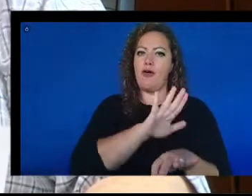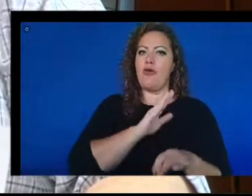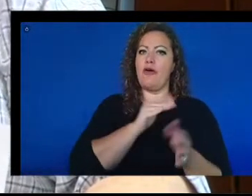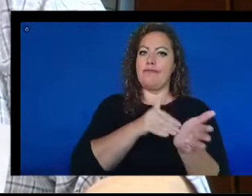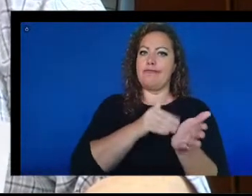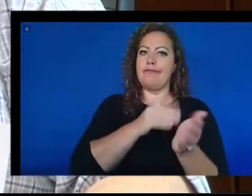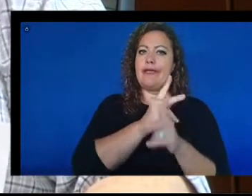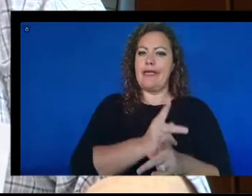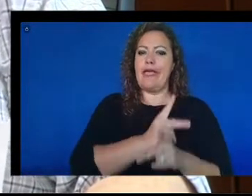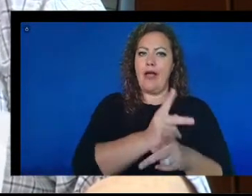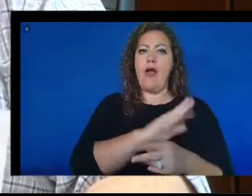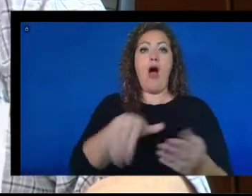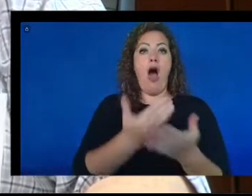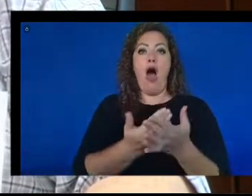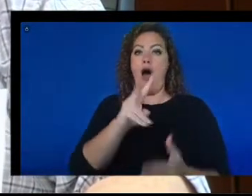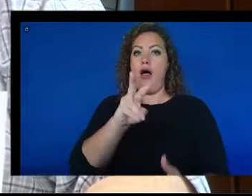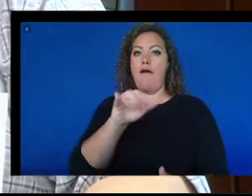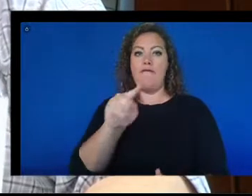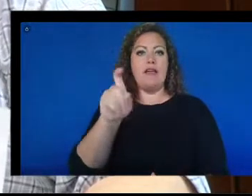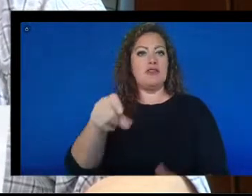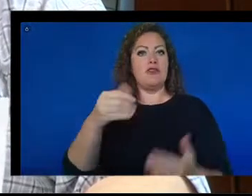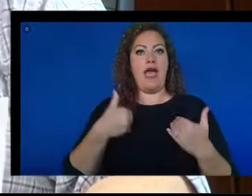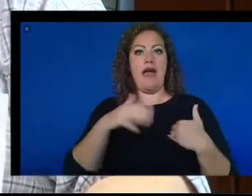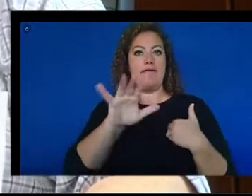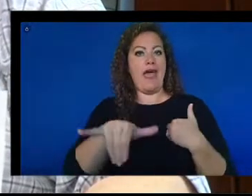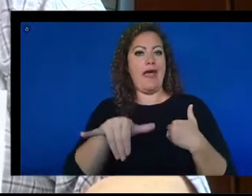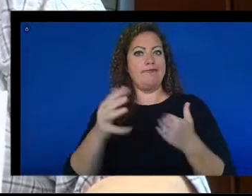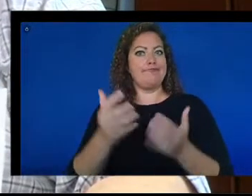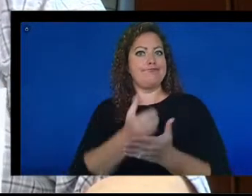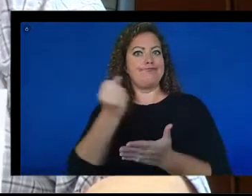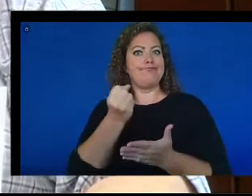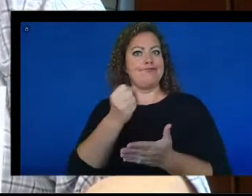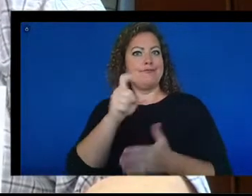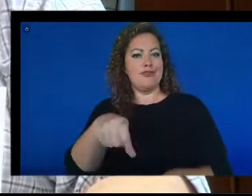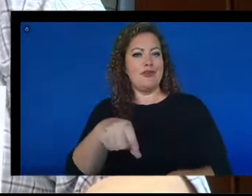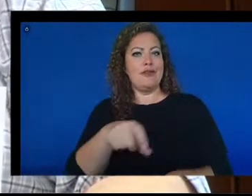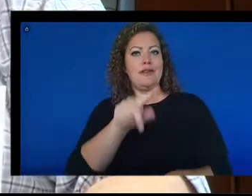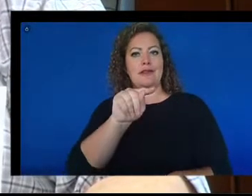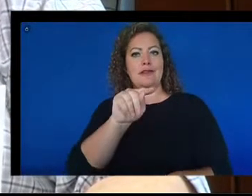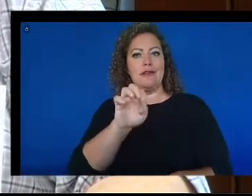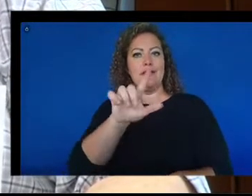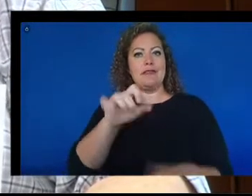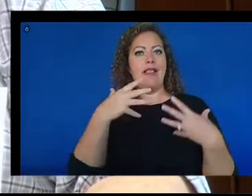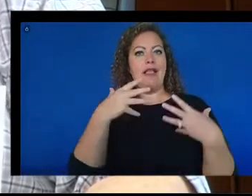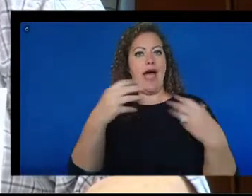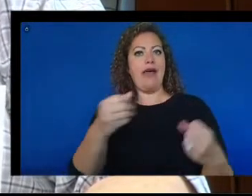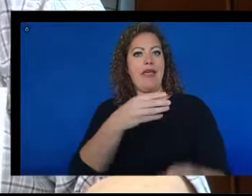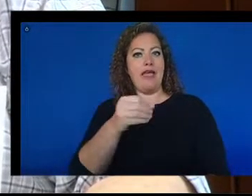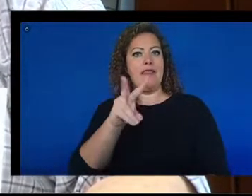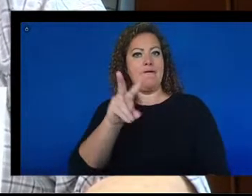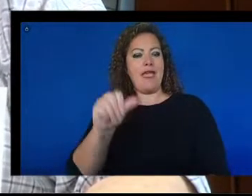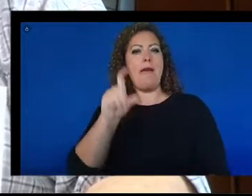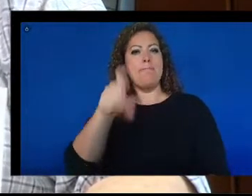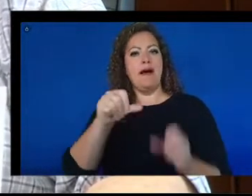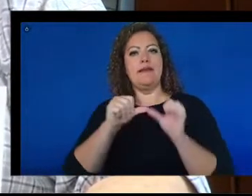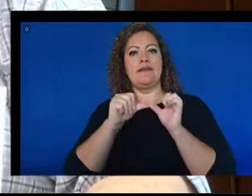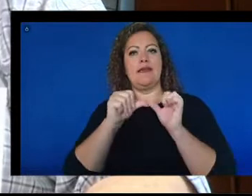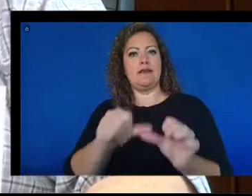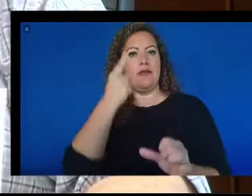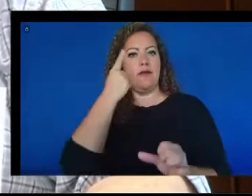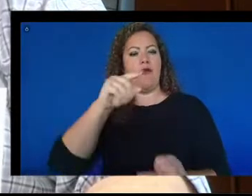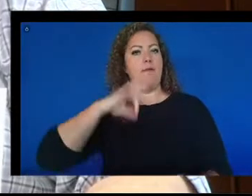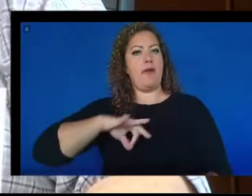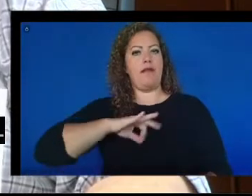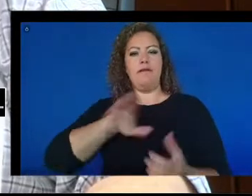All veterans should have this opportunity. Telehealth and the VA need to stay for the benefit of all vets. It would be a